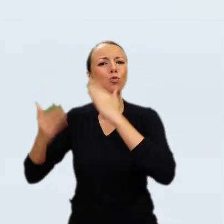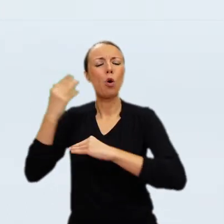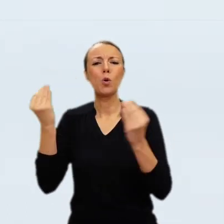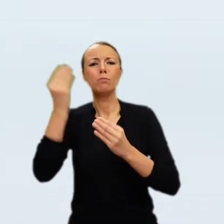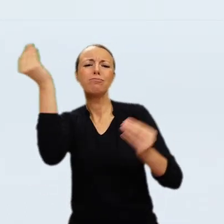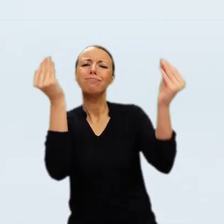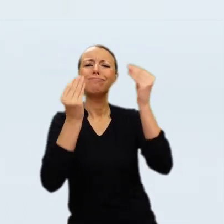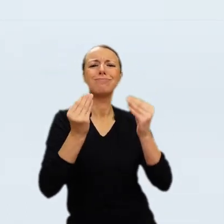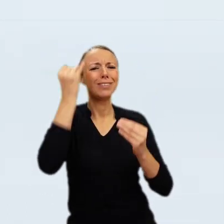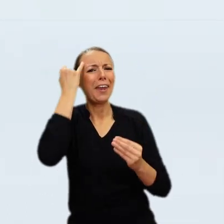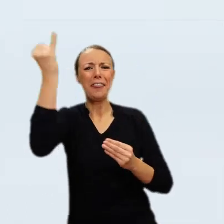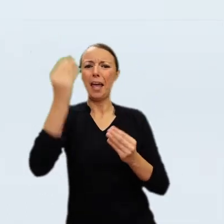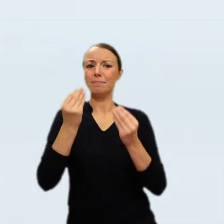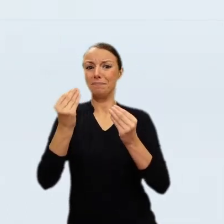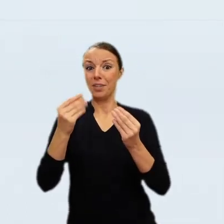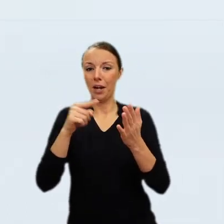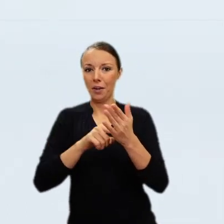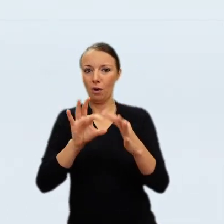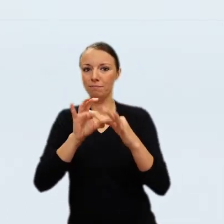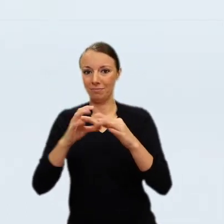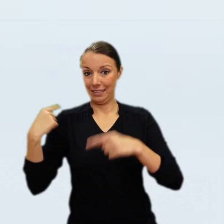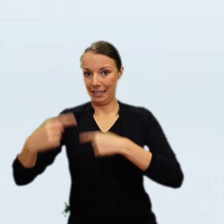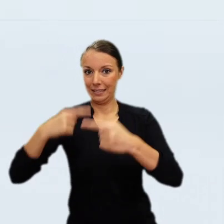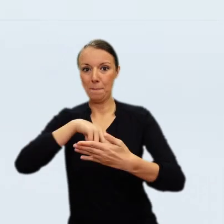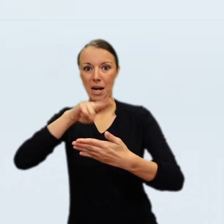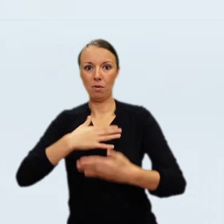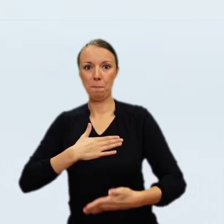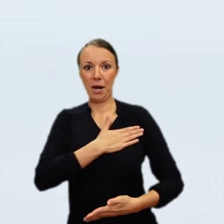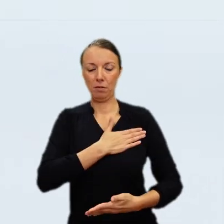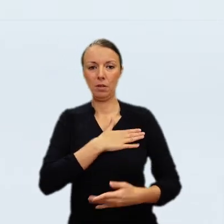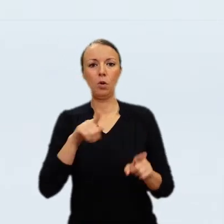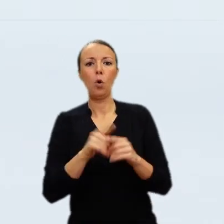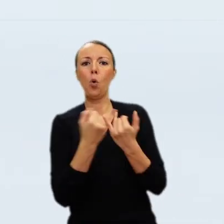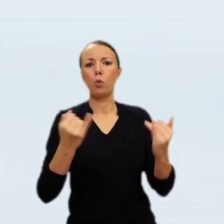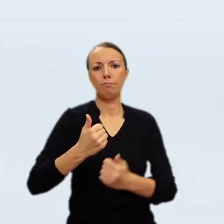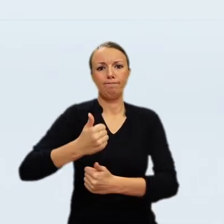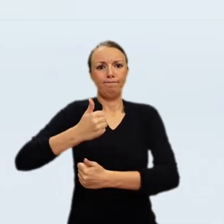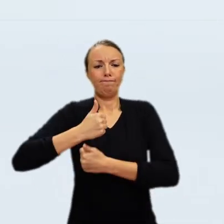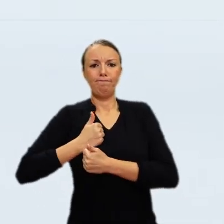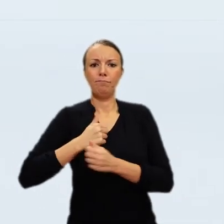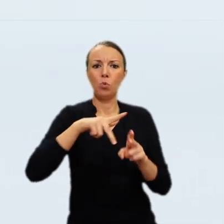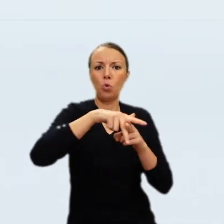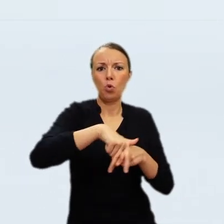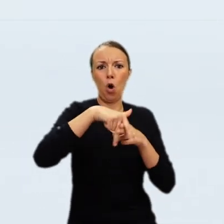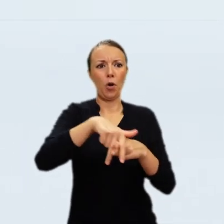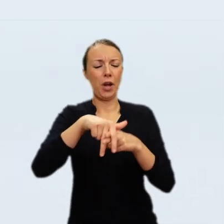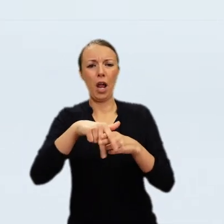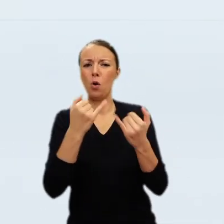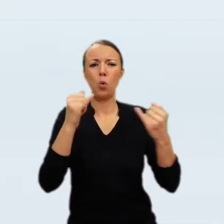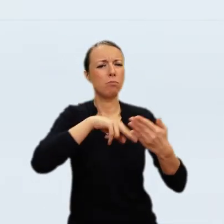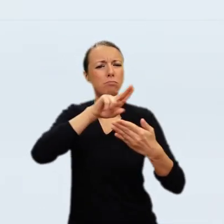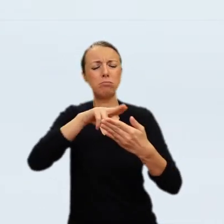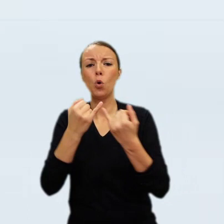insisted that Fry travel to Poland to pick up the painting. A day later, Fry wrote to New York again,